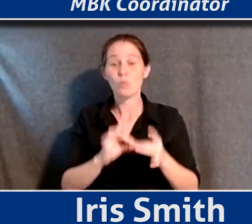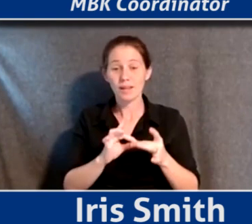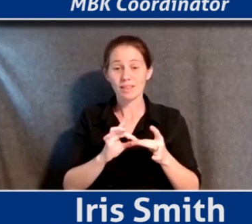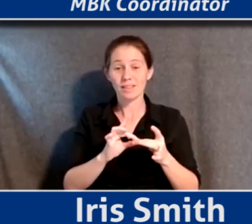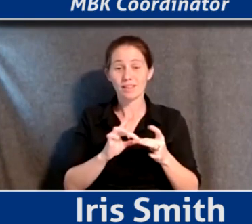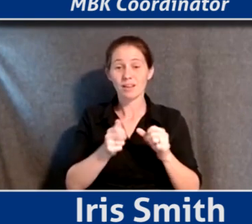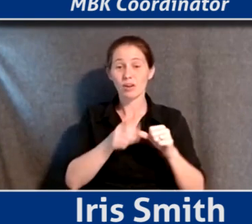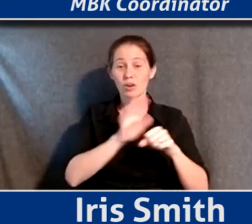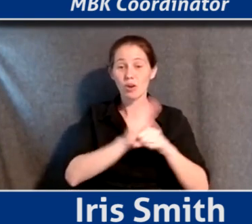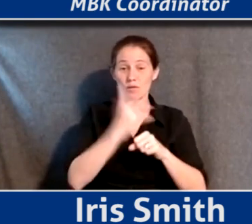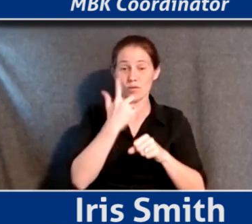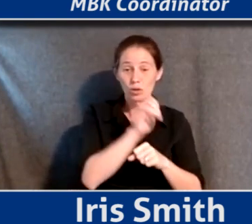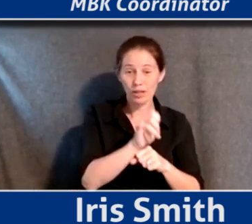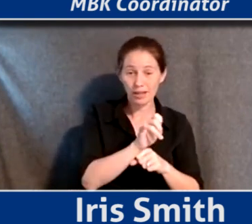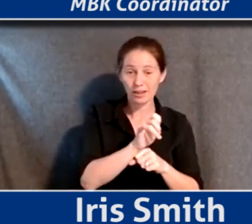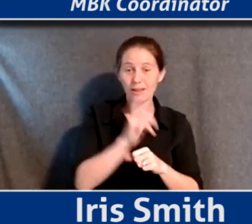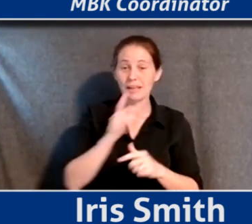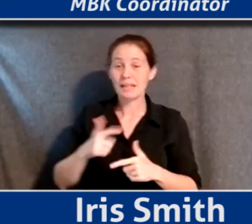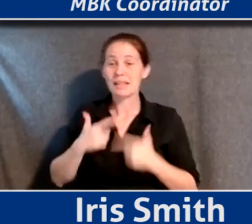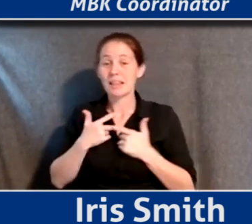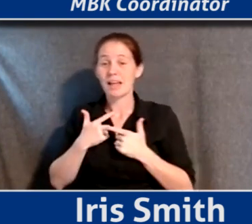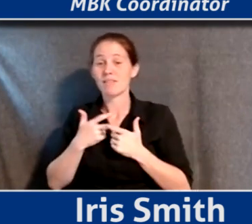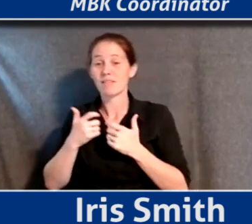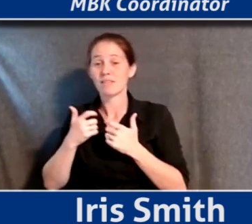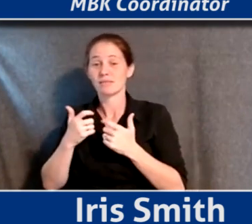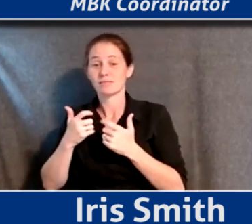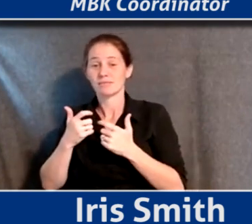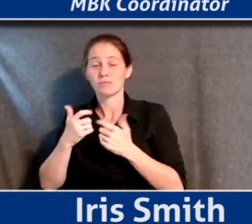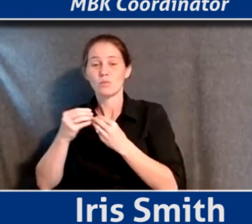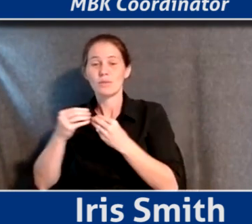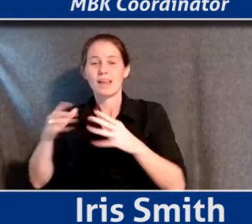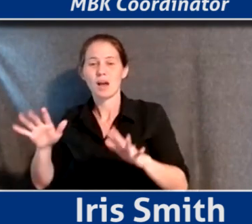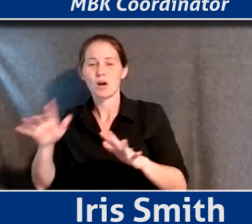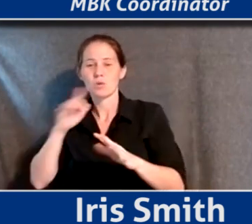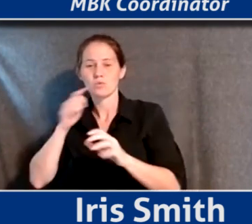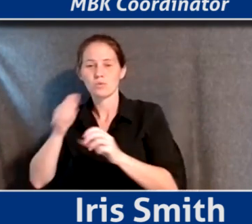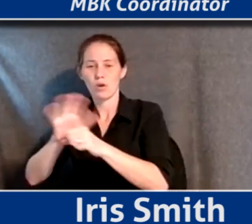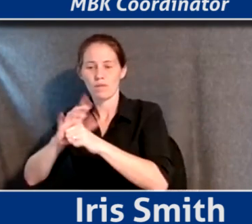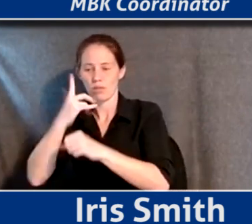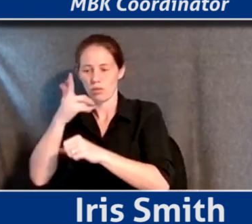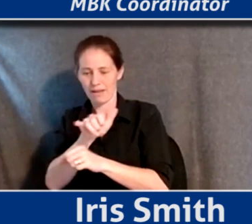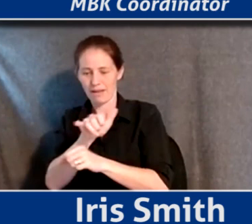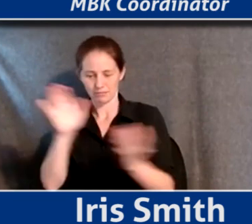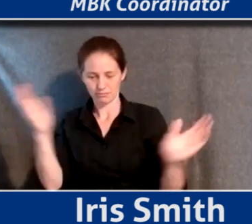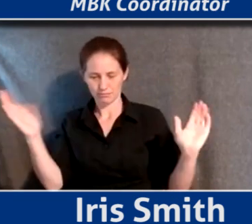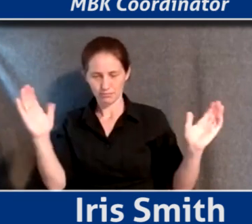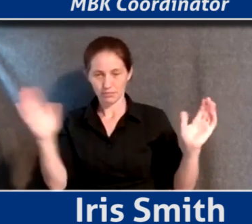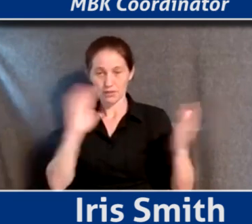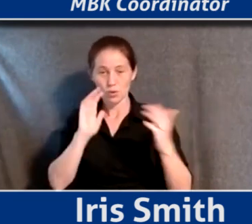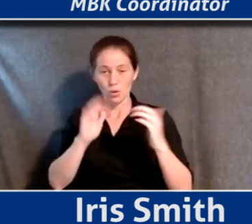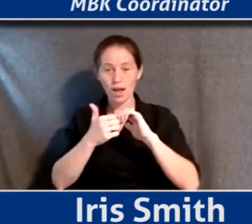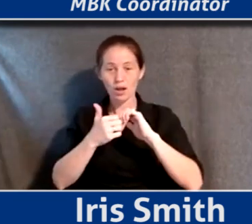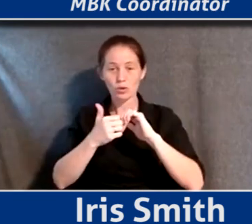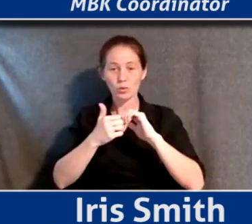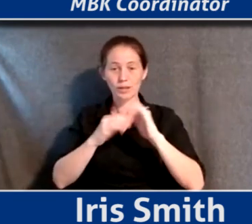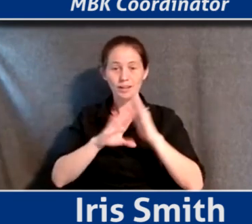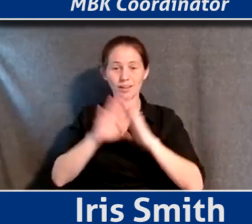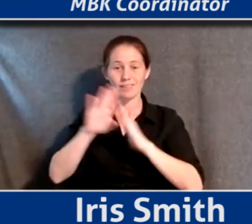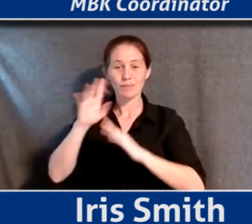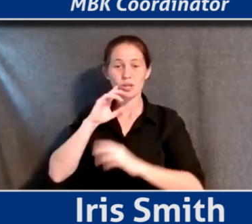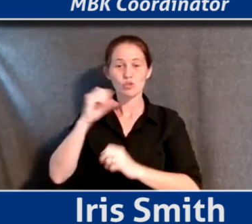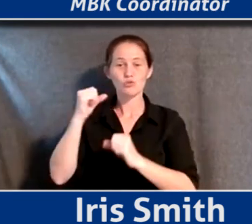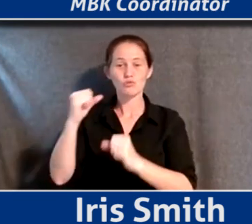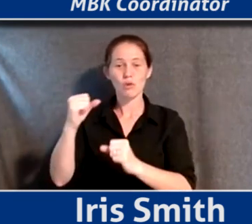virus will look like and what life without the virus will look like. So how do we basically build, you know, a stronger